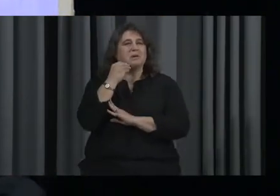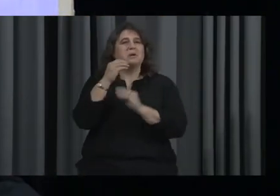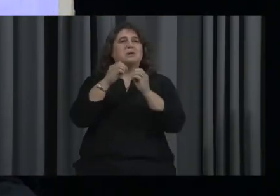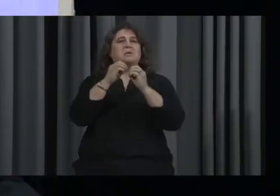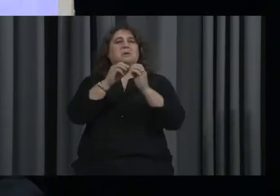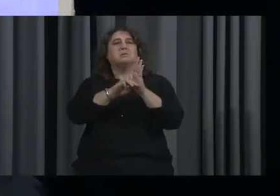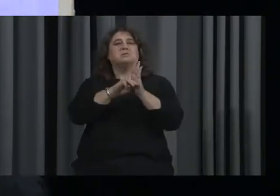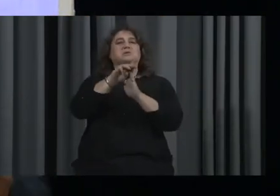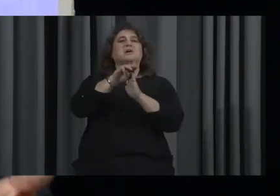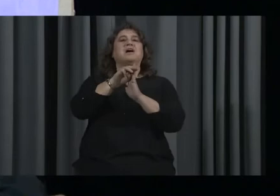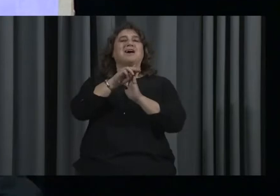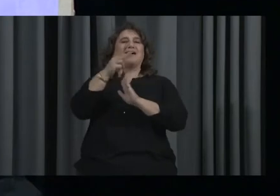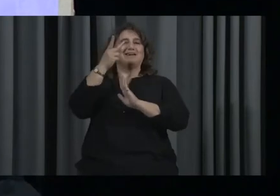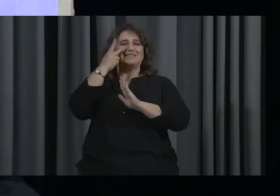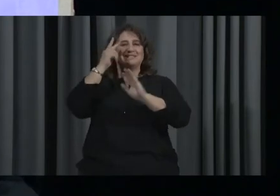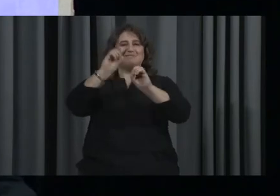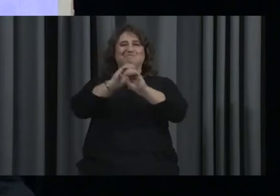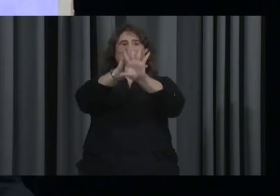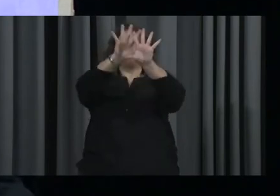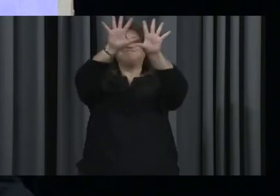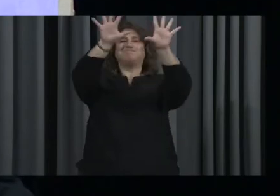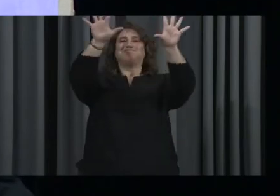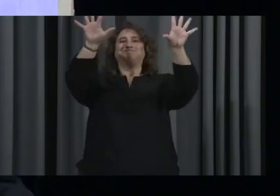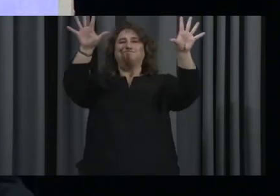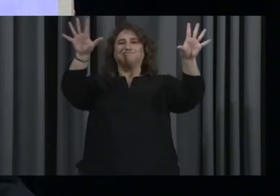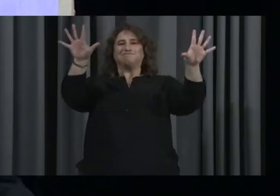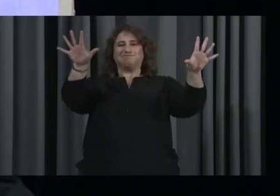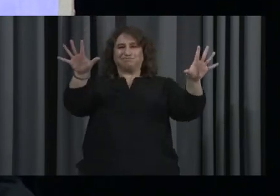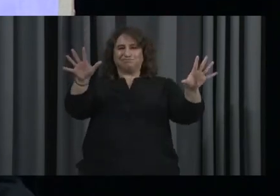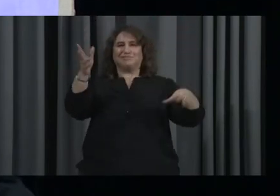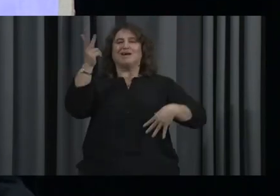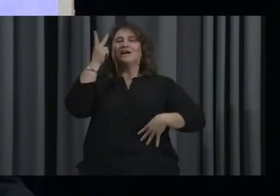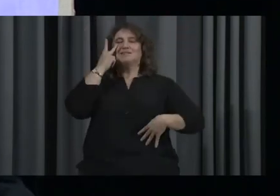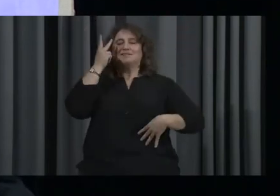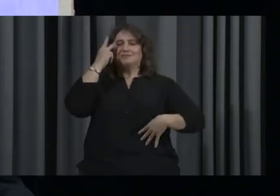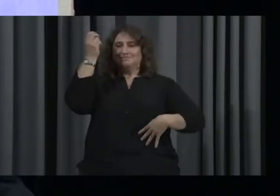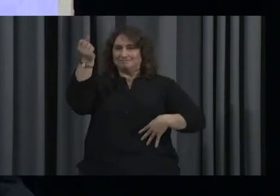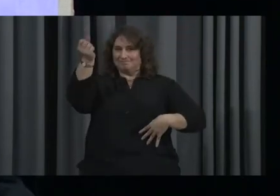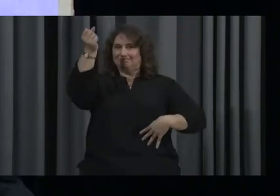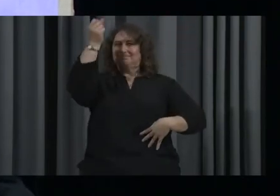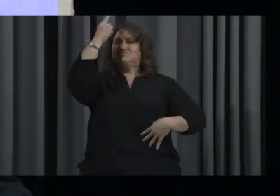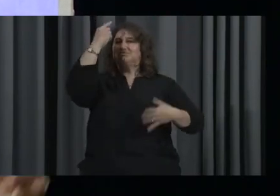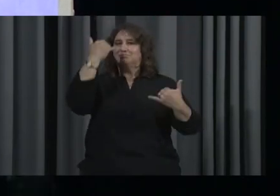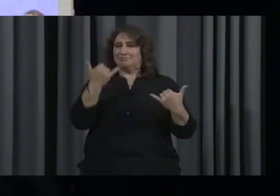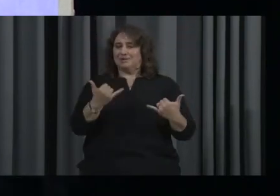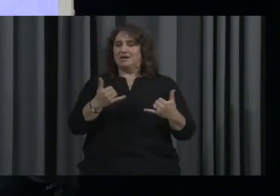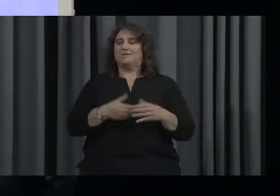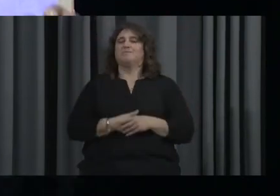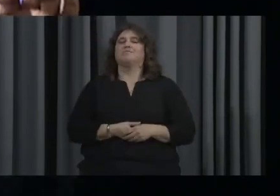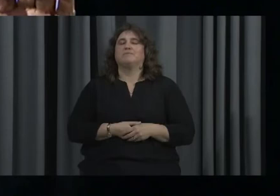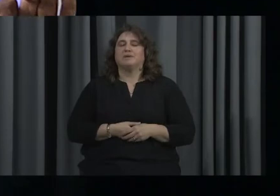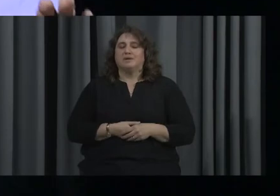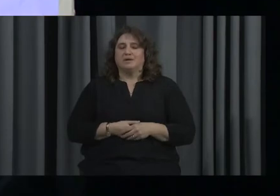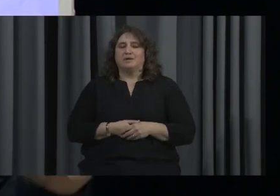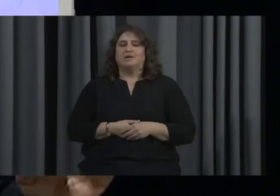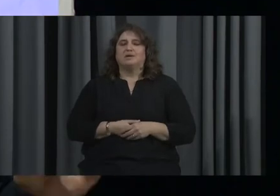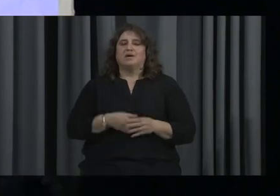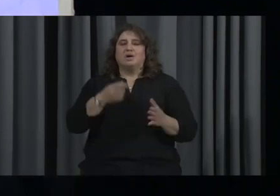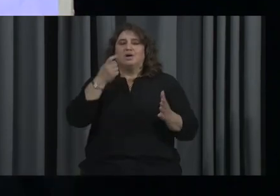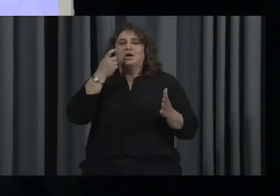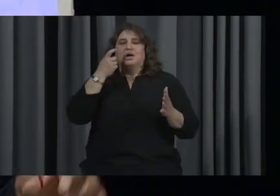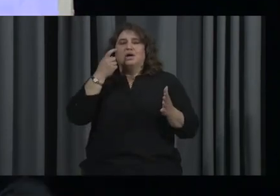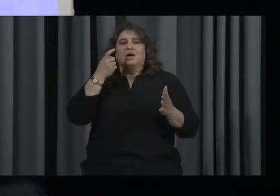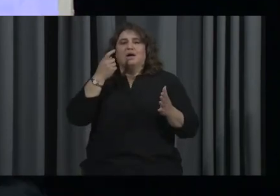we see things more clearly, see things differently, you know, and we also see things a little